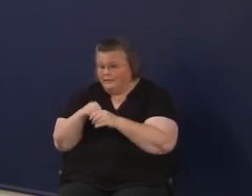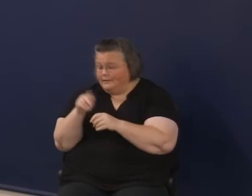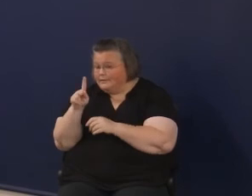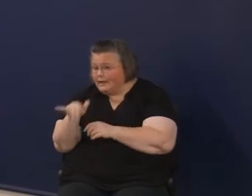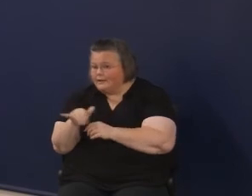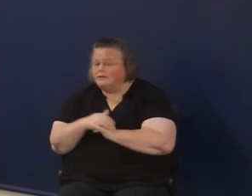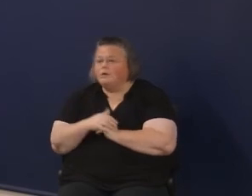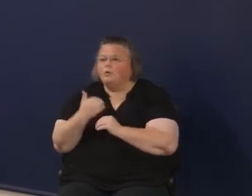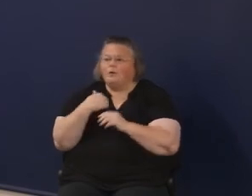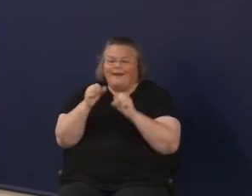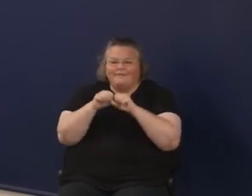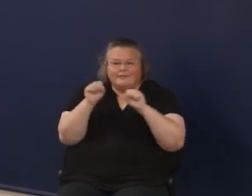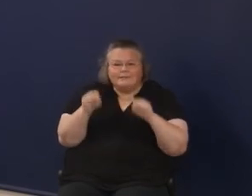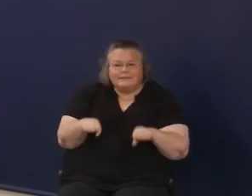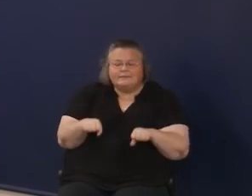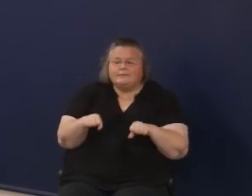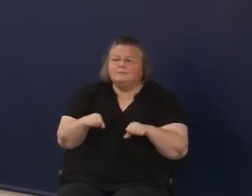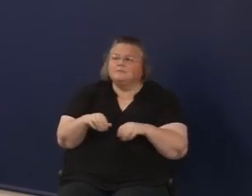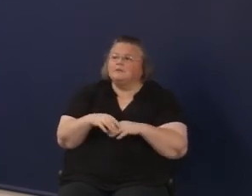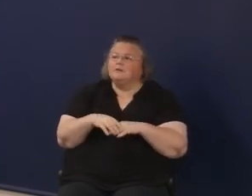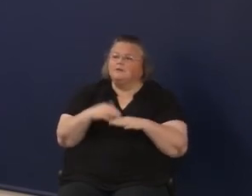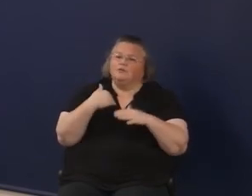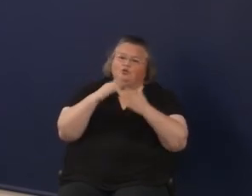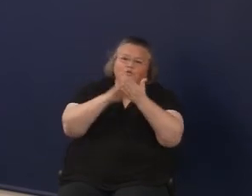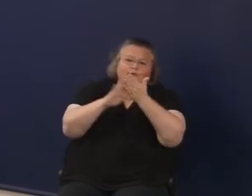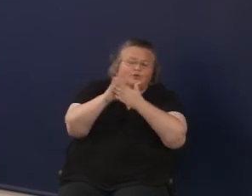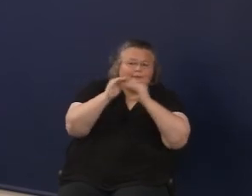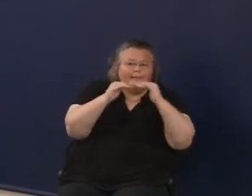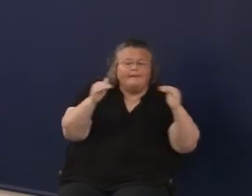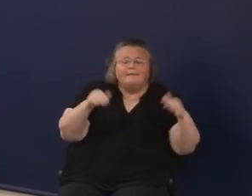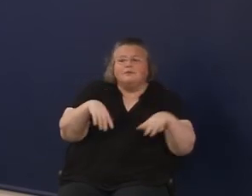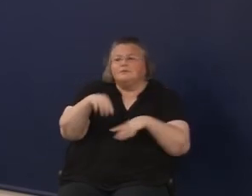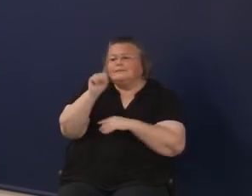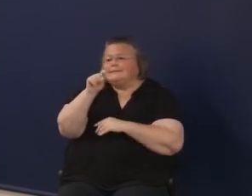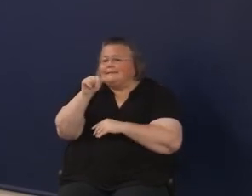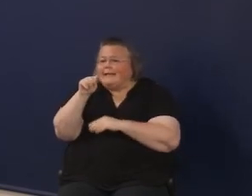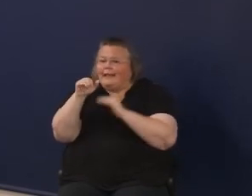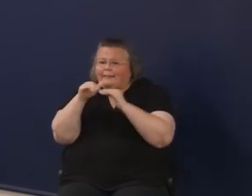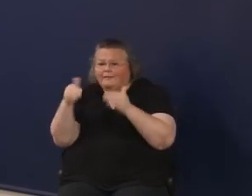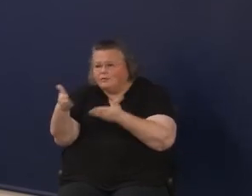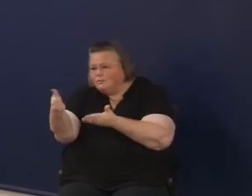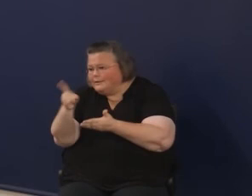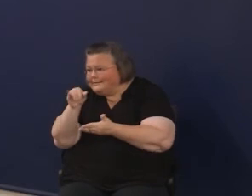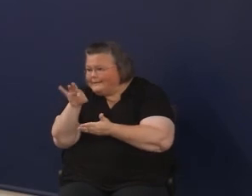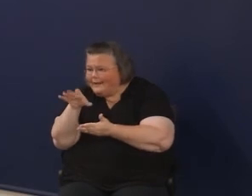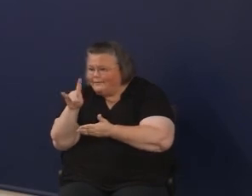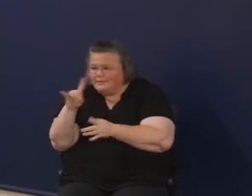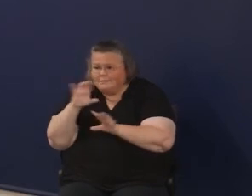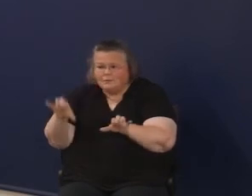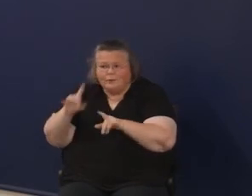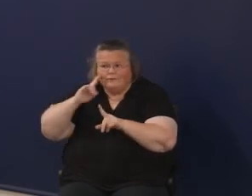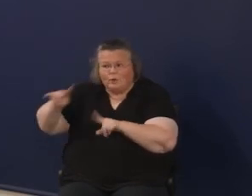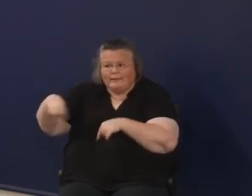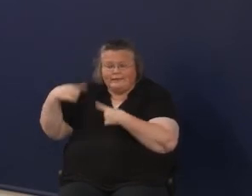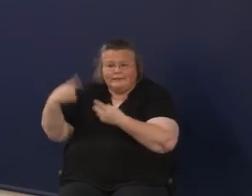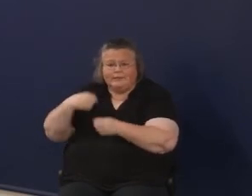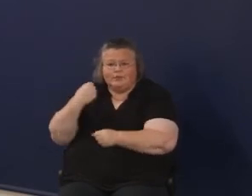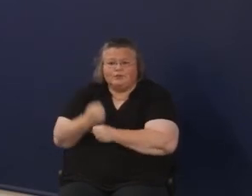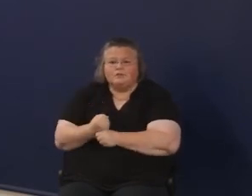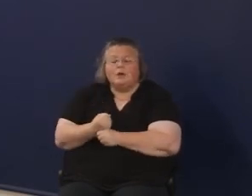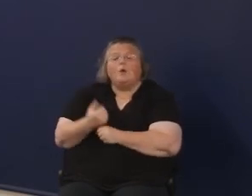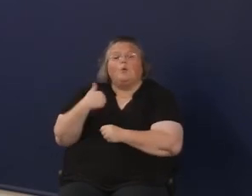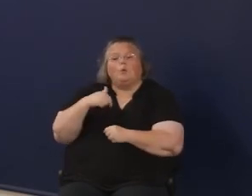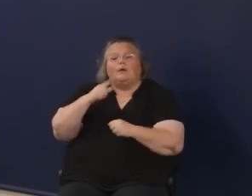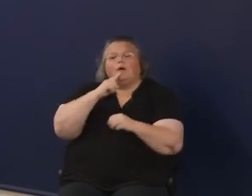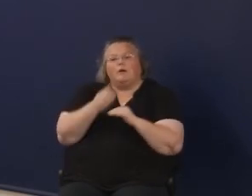the systems at the university level, at the state level, the things that David has been doing for years here, that we're now just